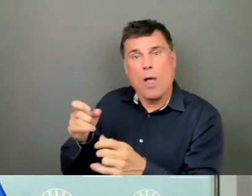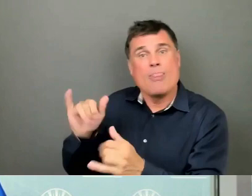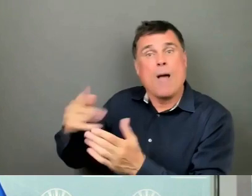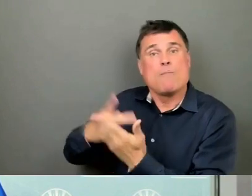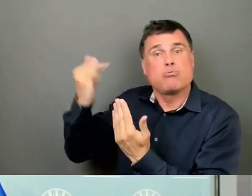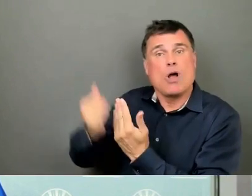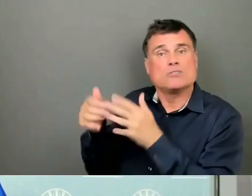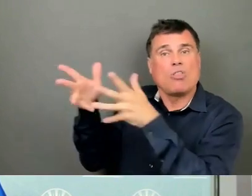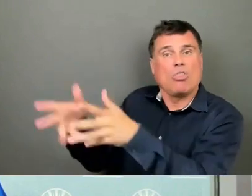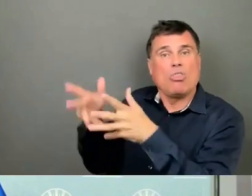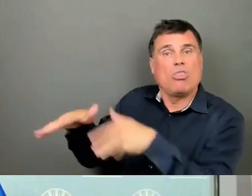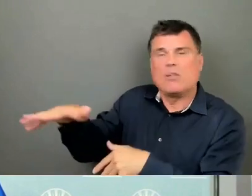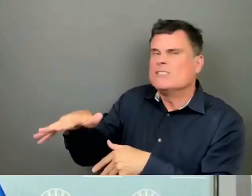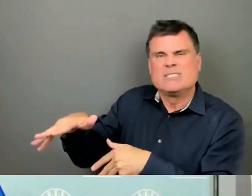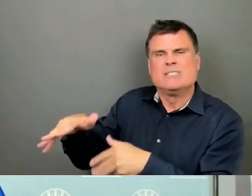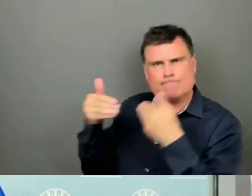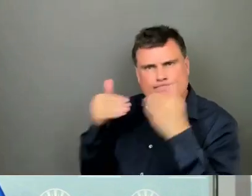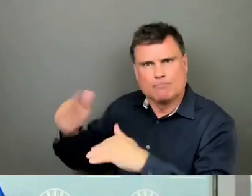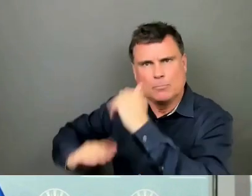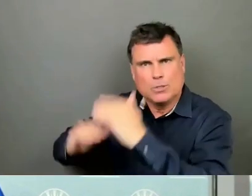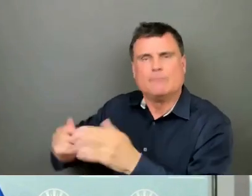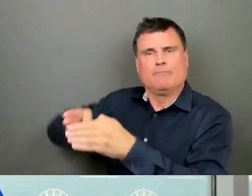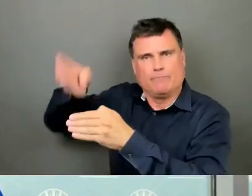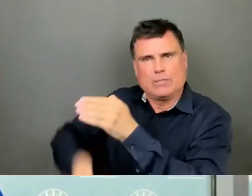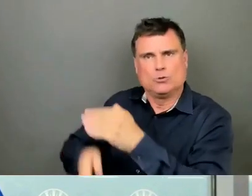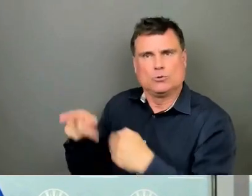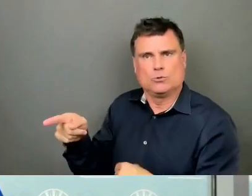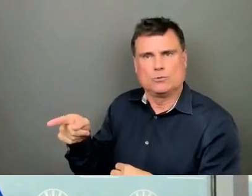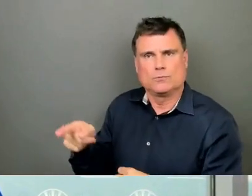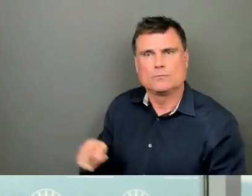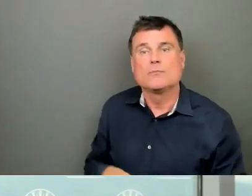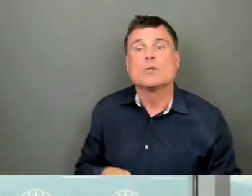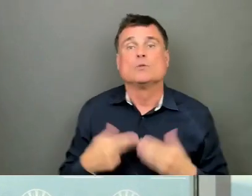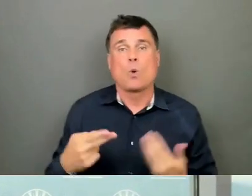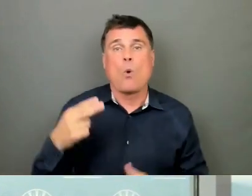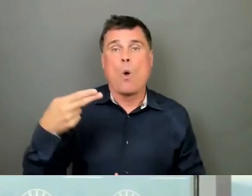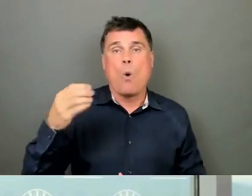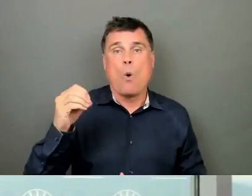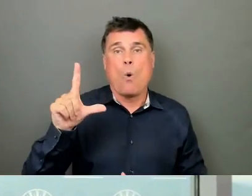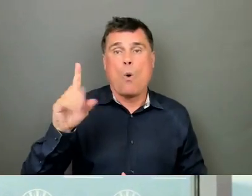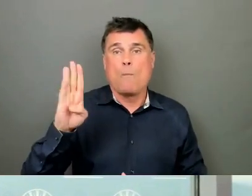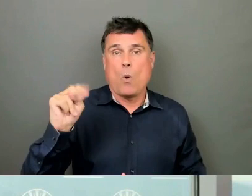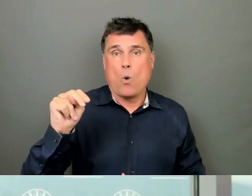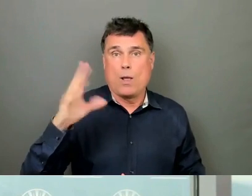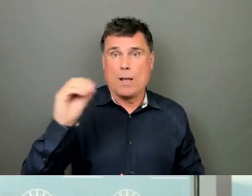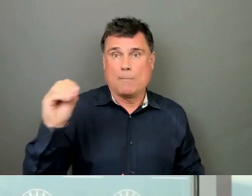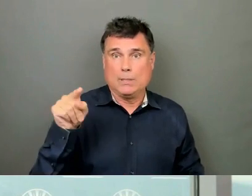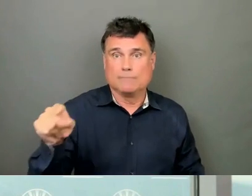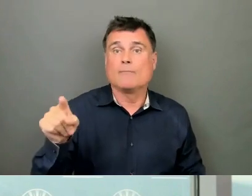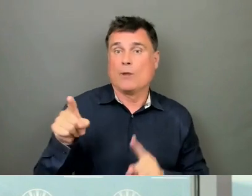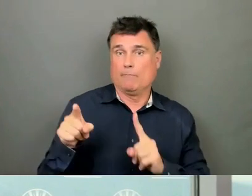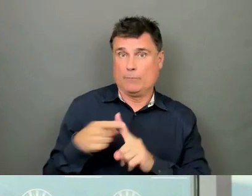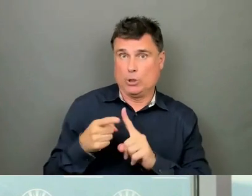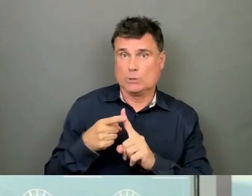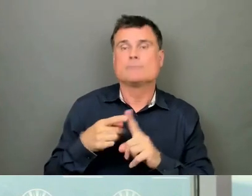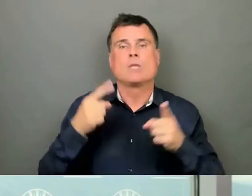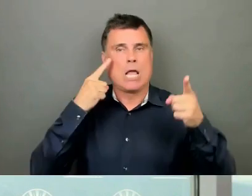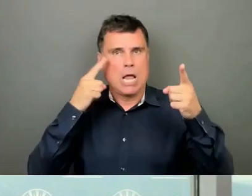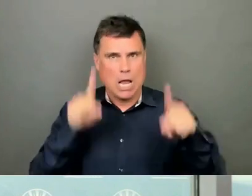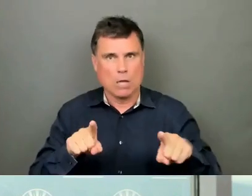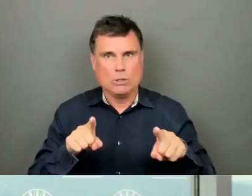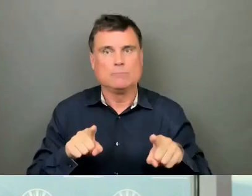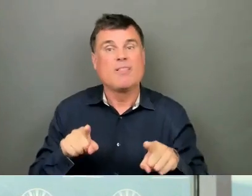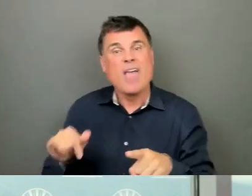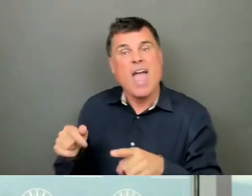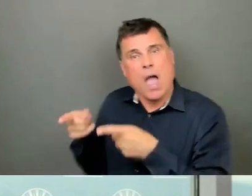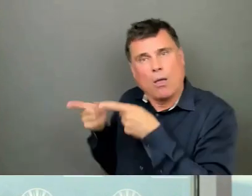Although there is nothing enforceable, I will say this. Holborn started this trust exercise first by agreeing to release the